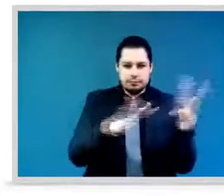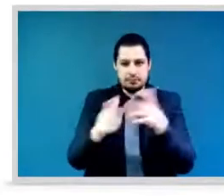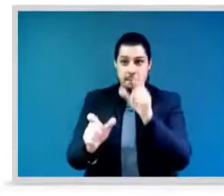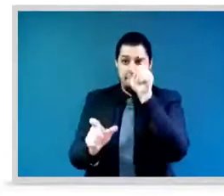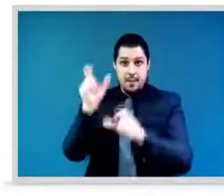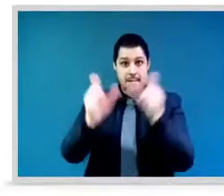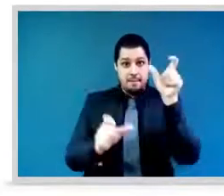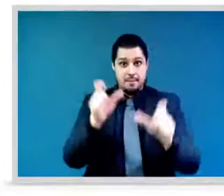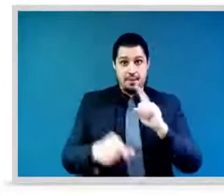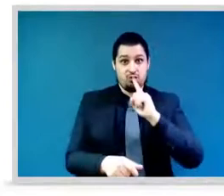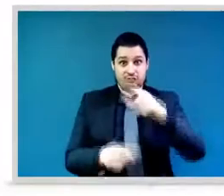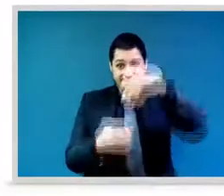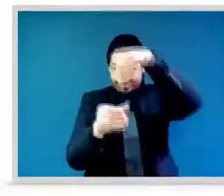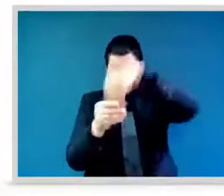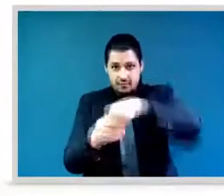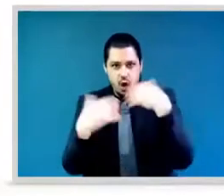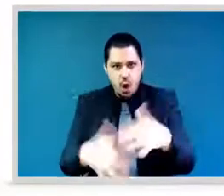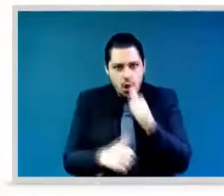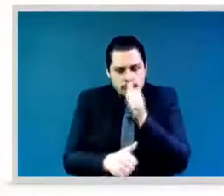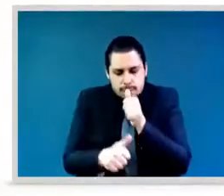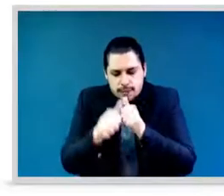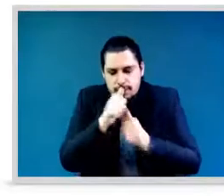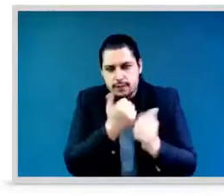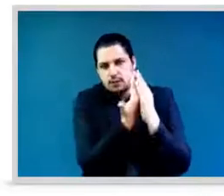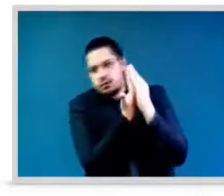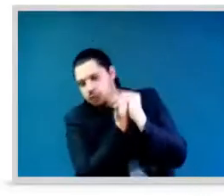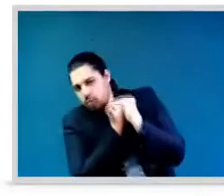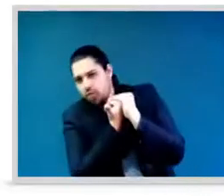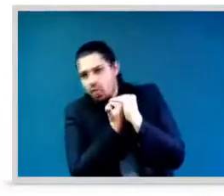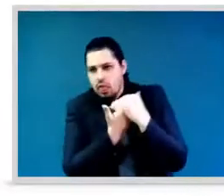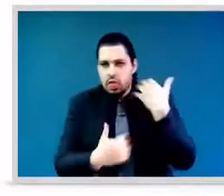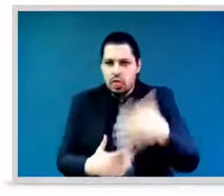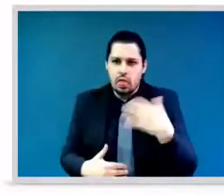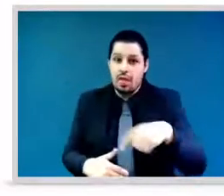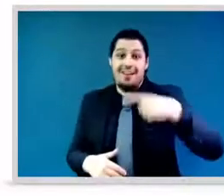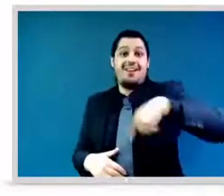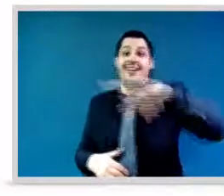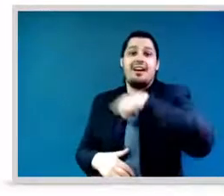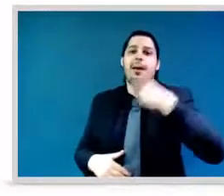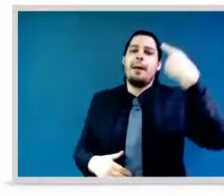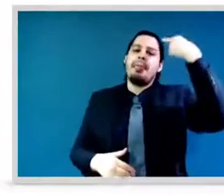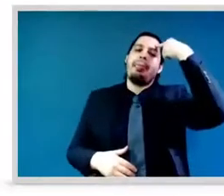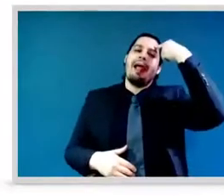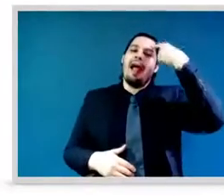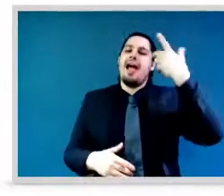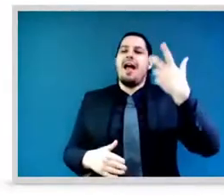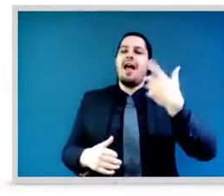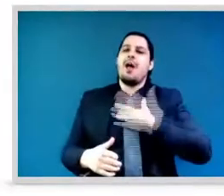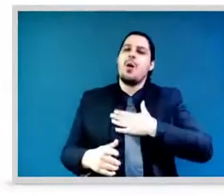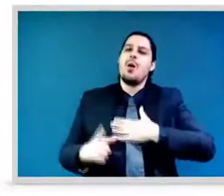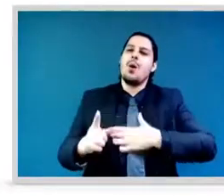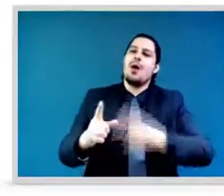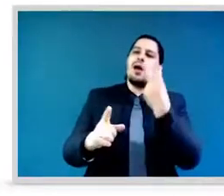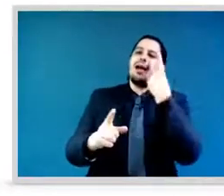And they came out as big numbers because they're overwhelming when you look into the demographics. So if